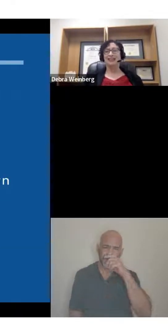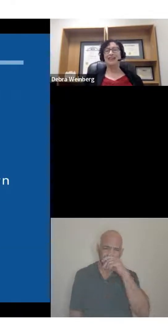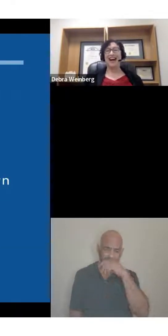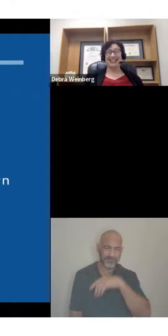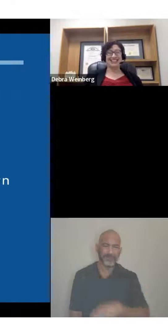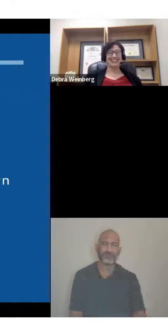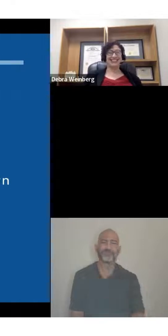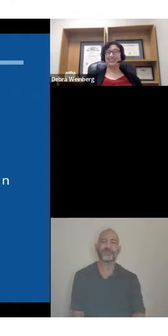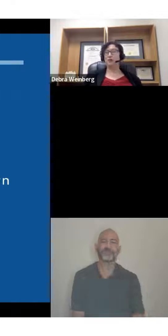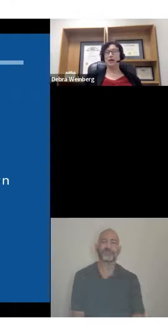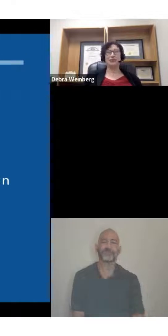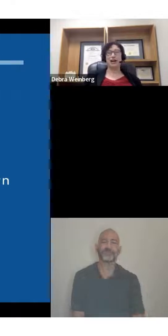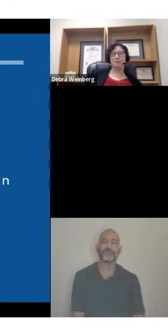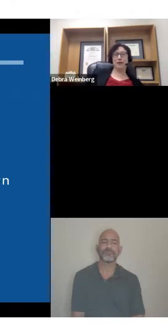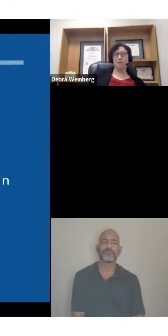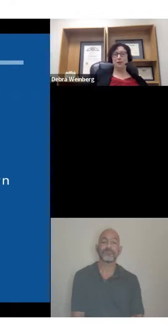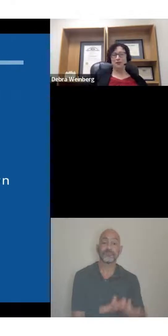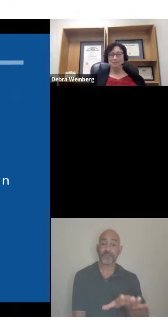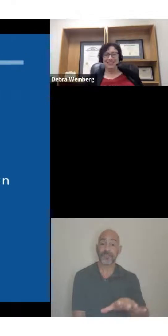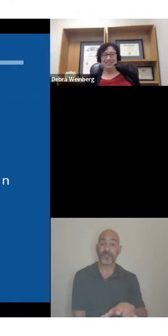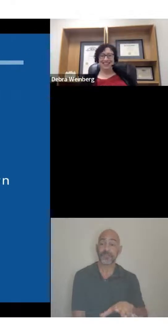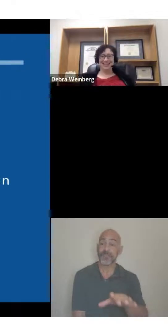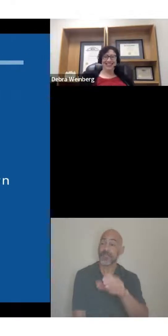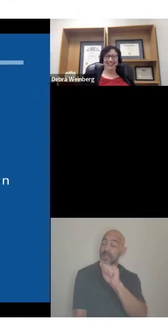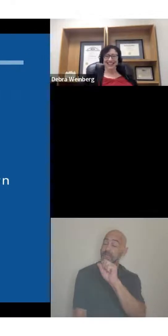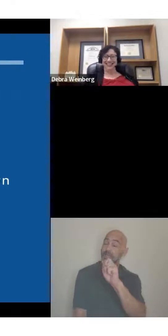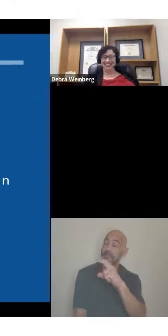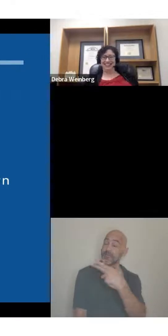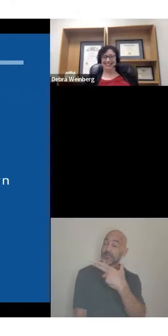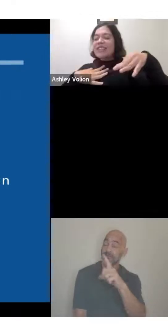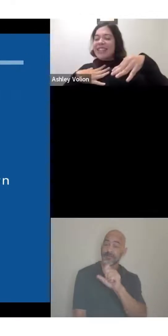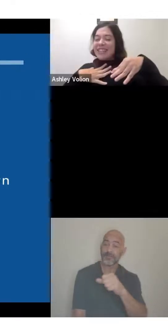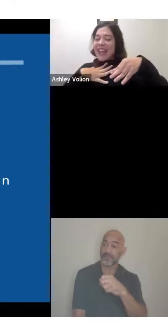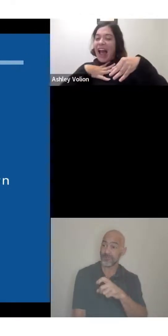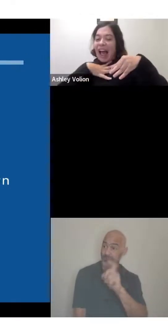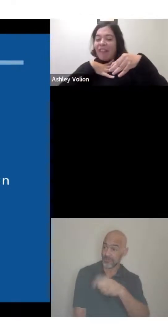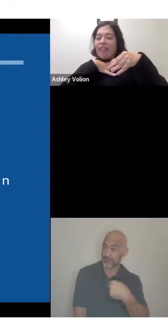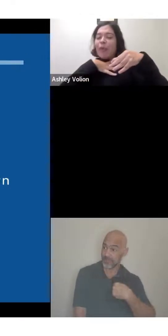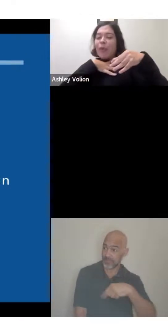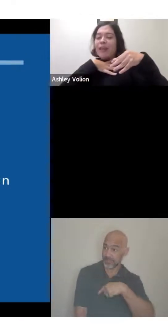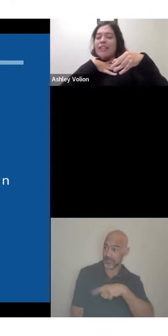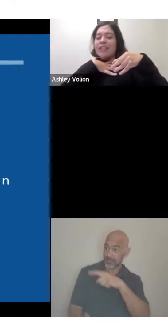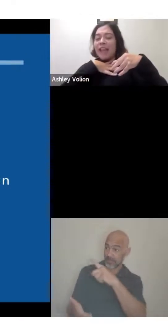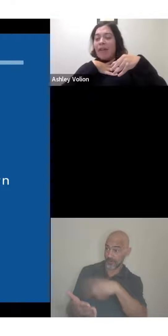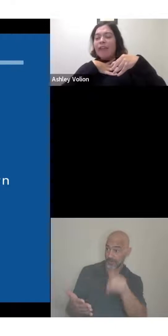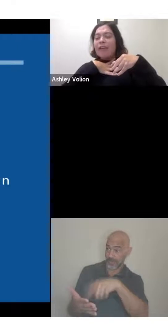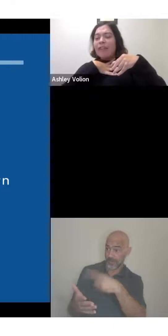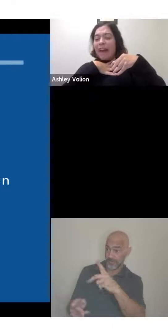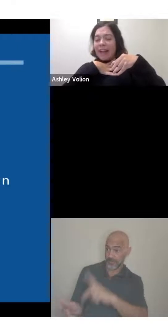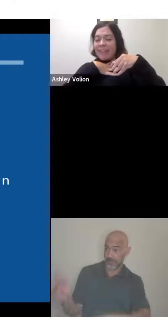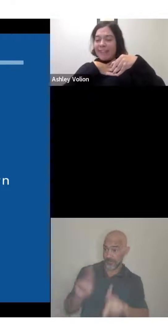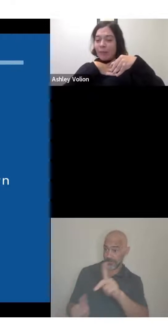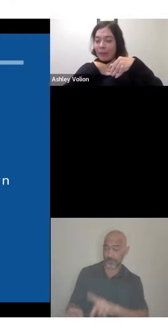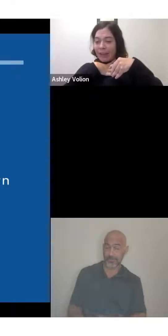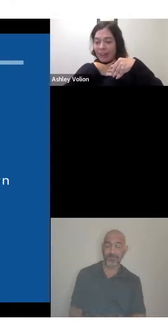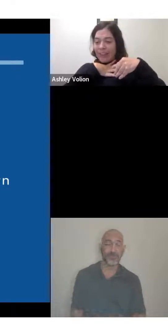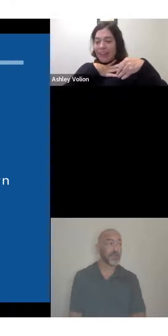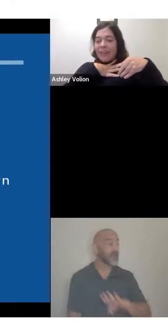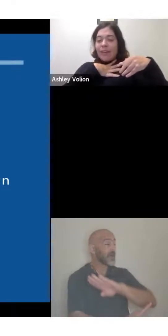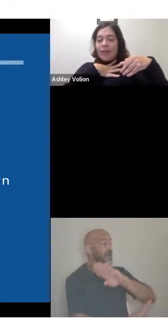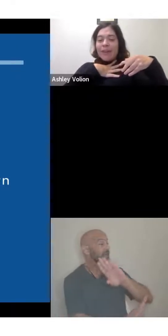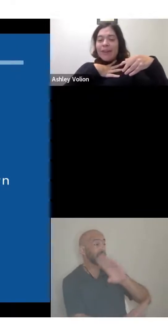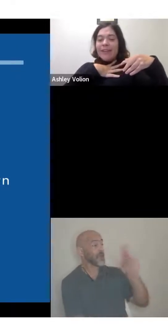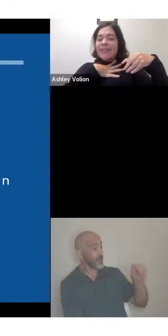So, Ashley, should we correct people? No, we should not. We should never correct someone